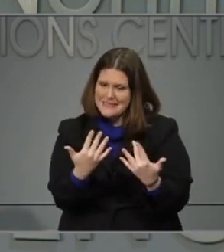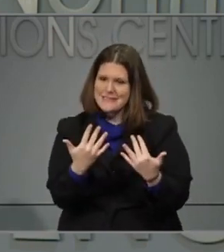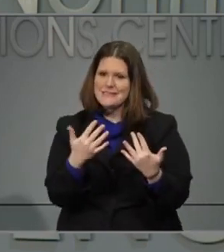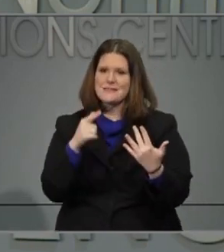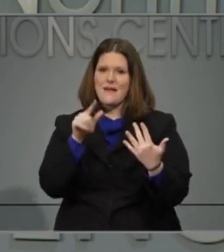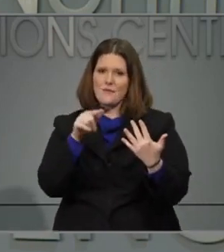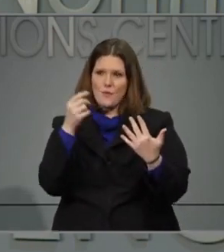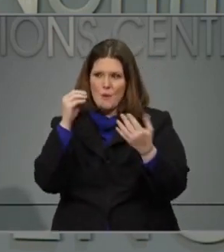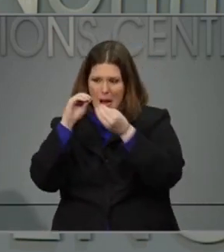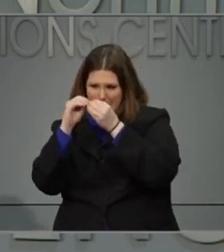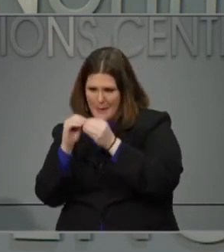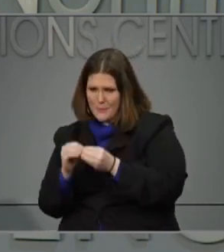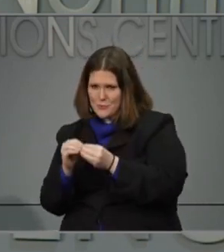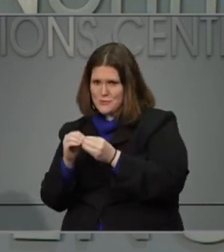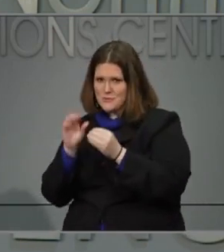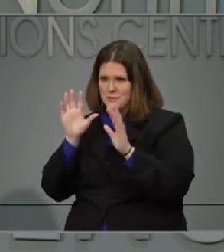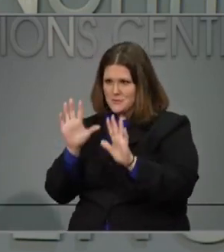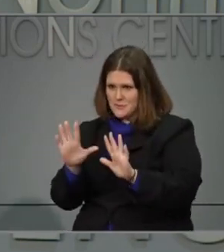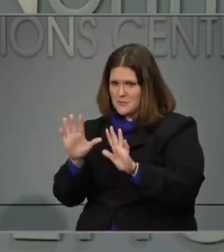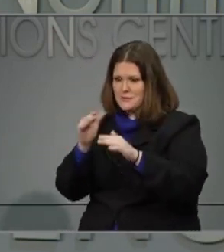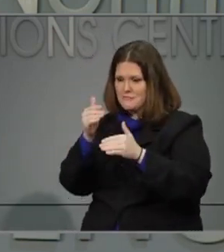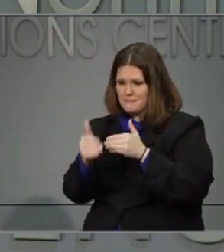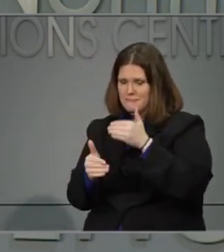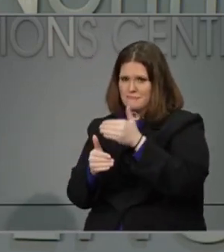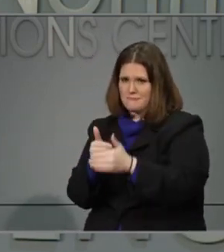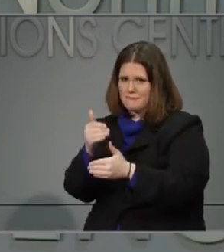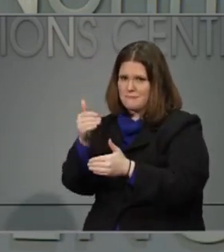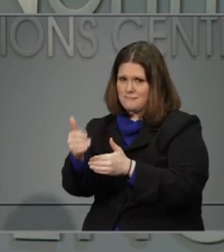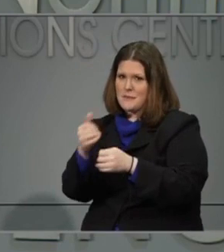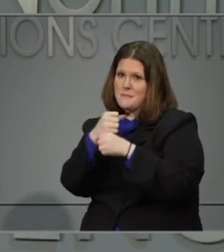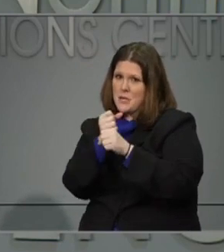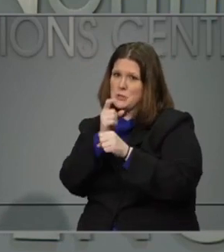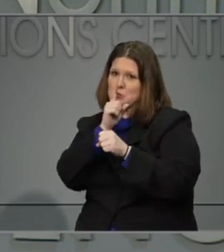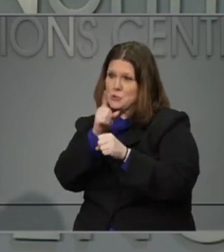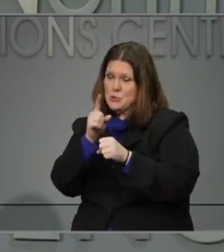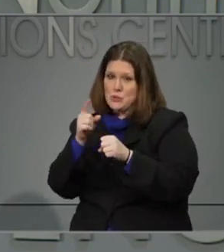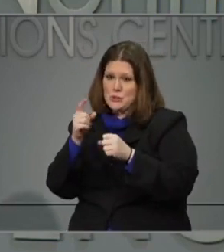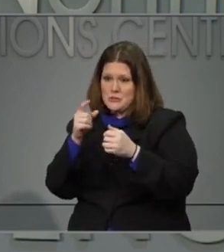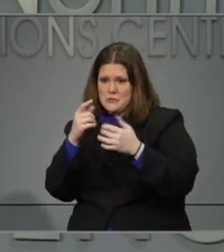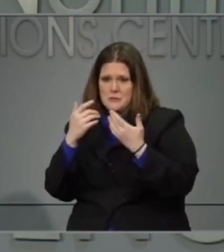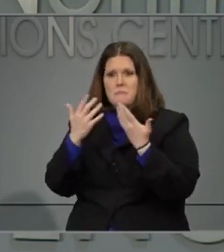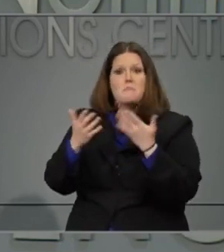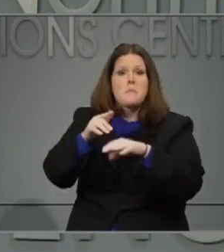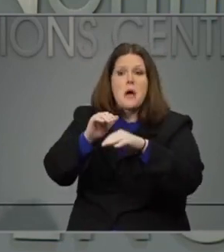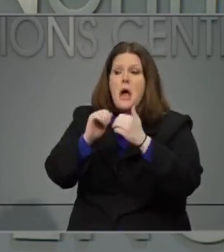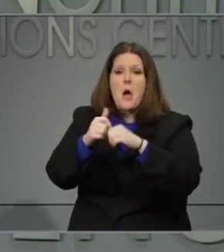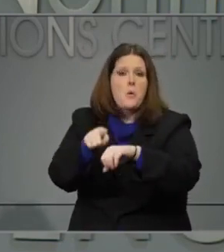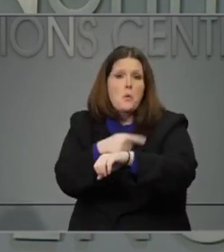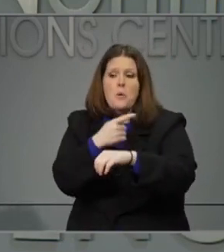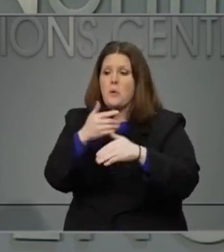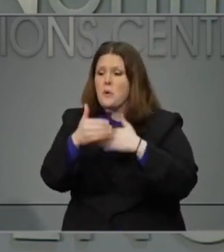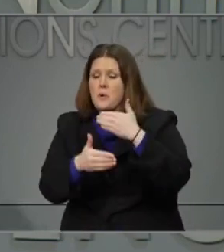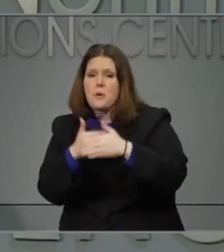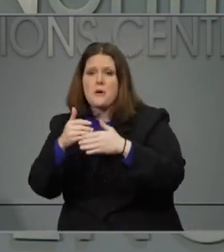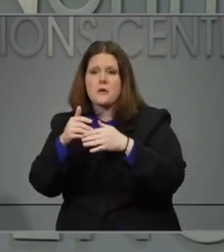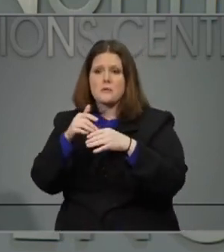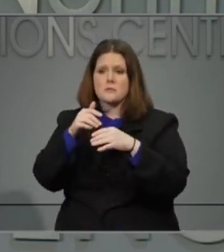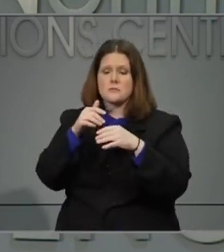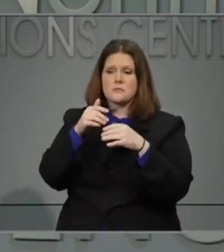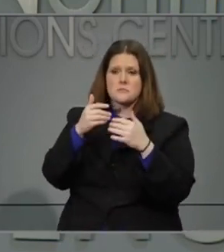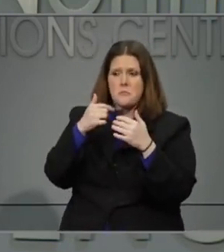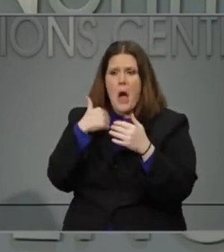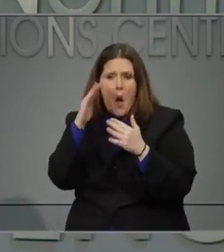at the indicators to tell us how fast that we're going to get there and I hope that we move through these as quickly as possible